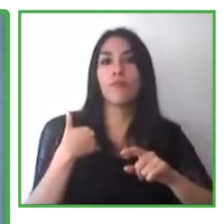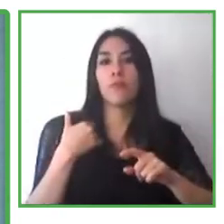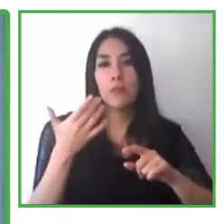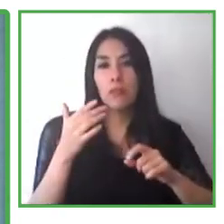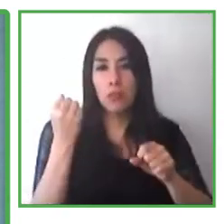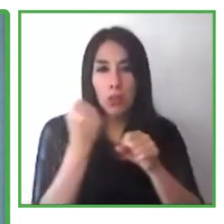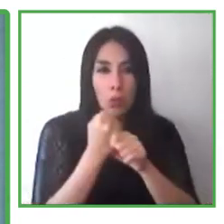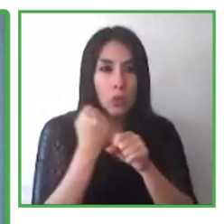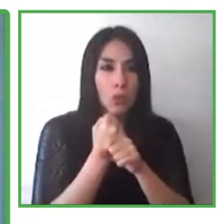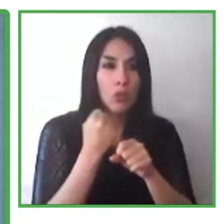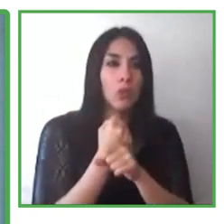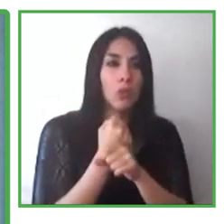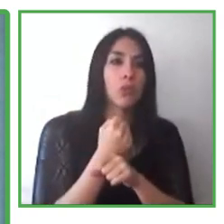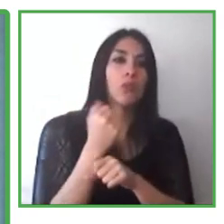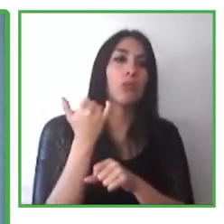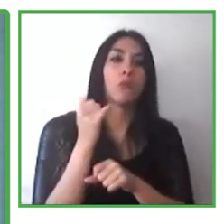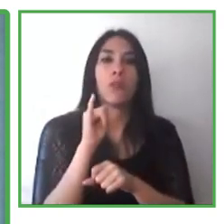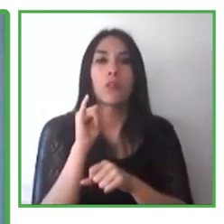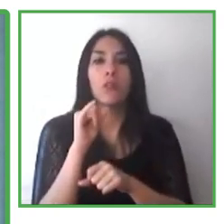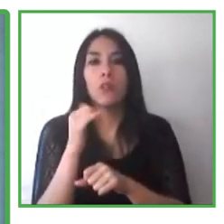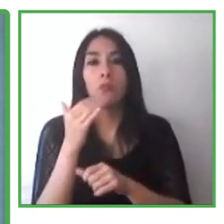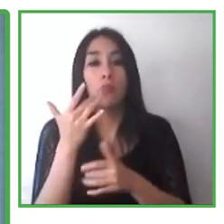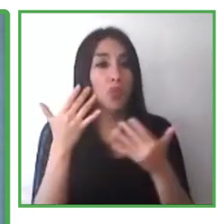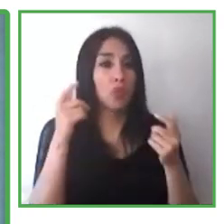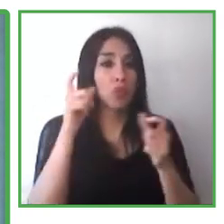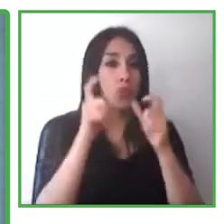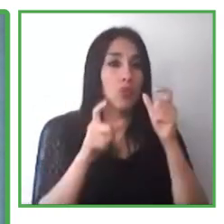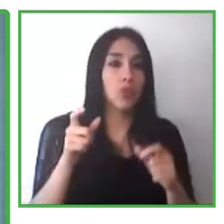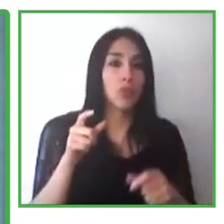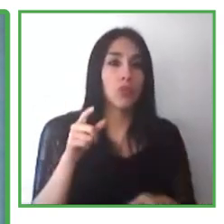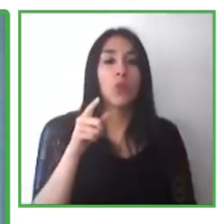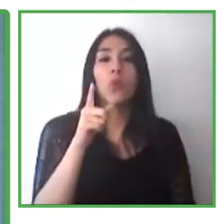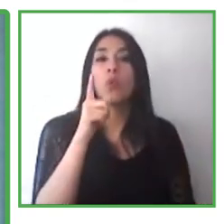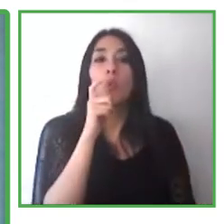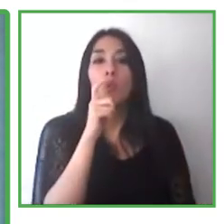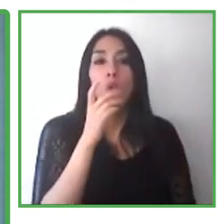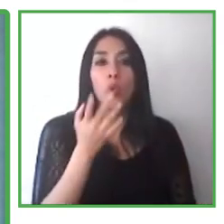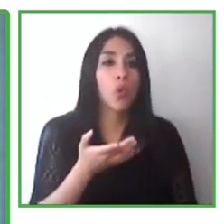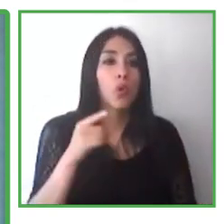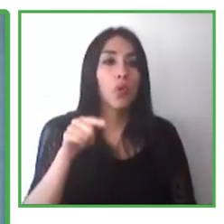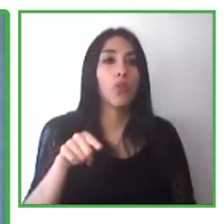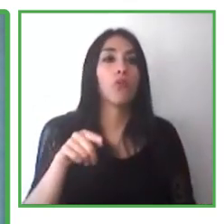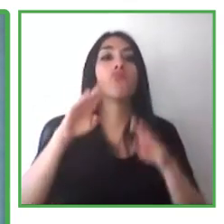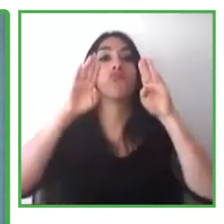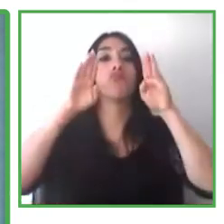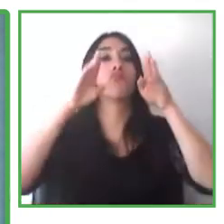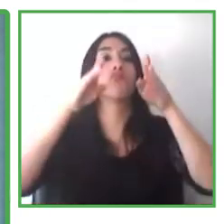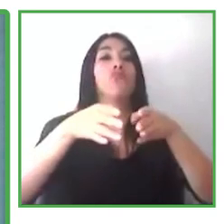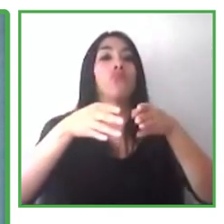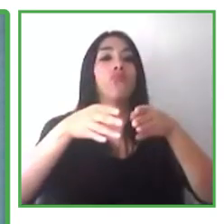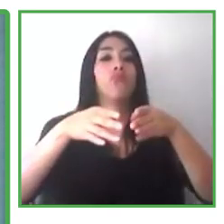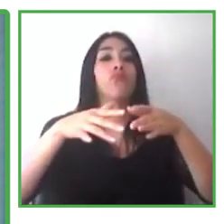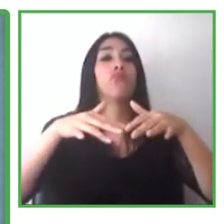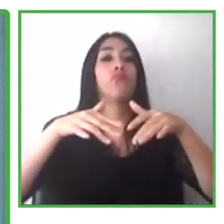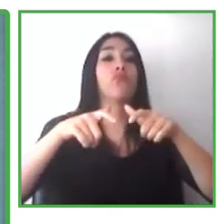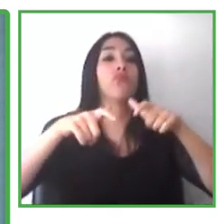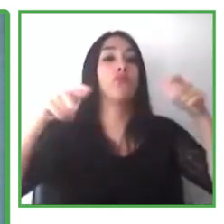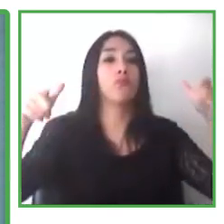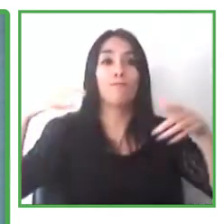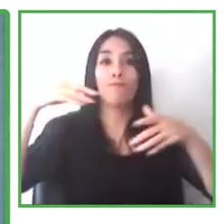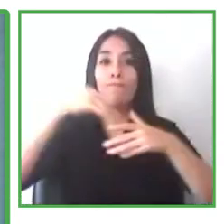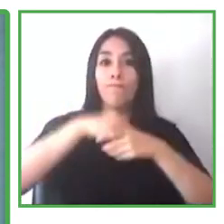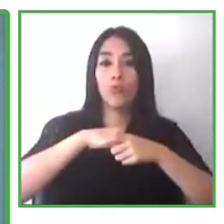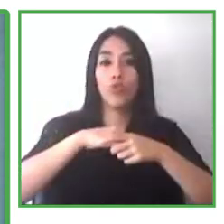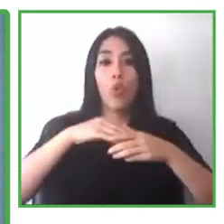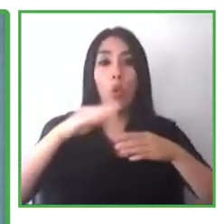in the regular economy. In order to do so, we try to increase, of course, our own staff number, and